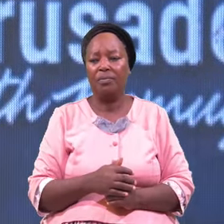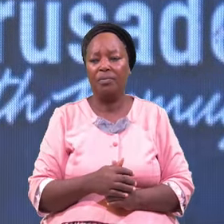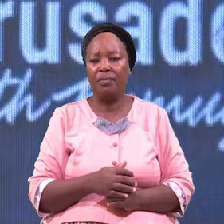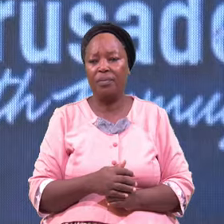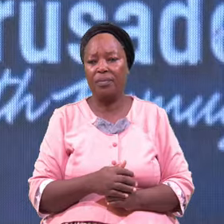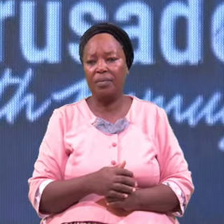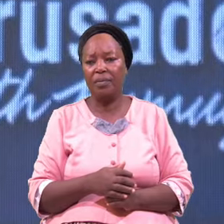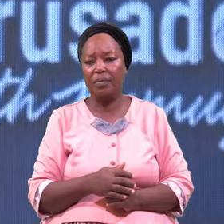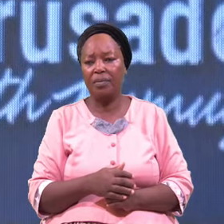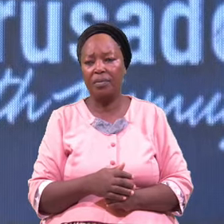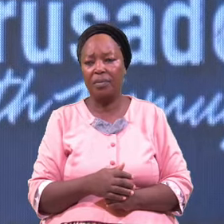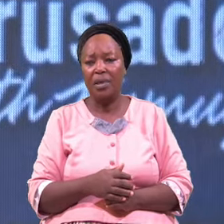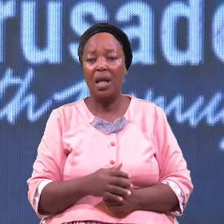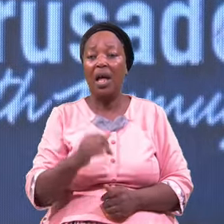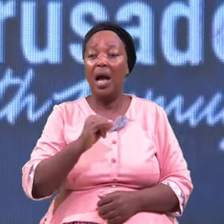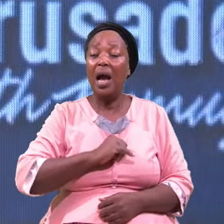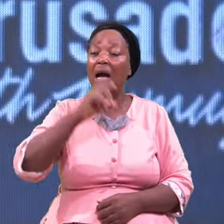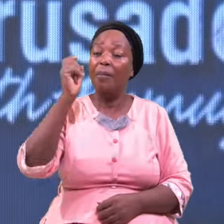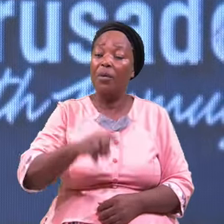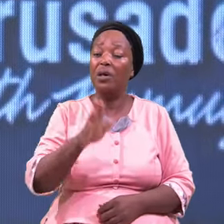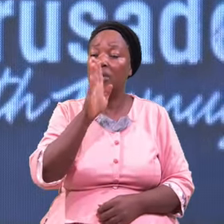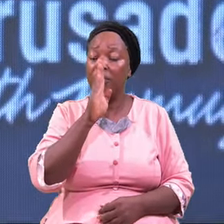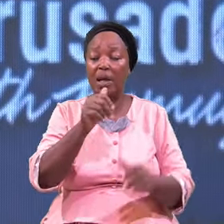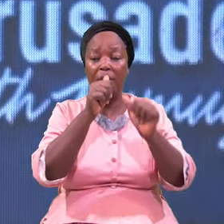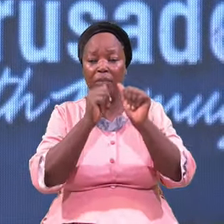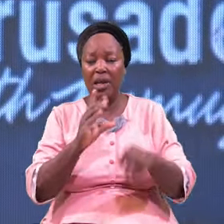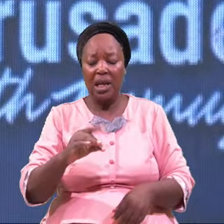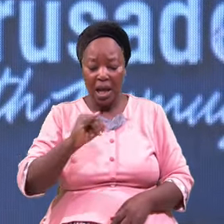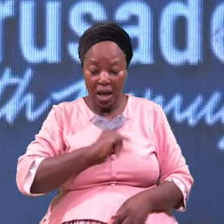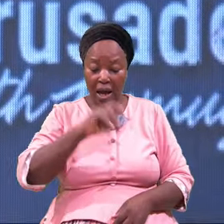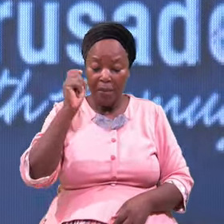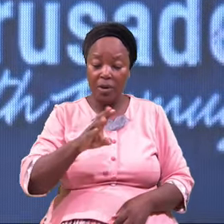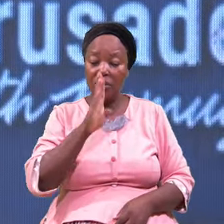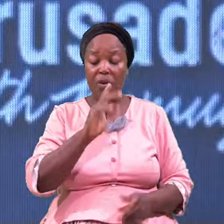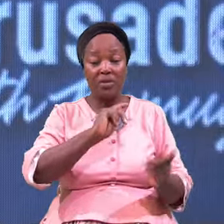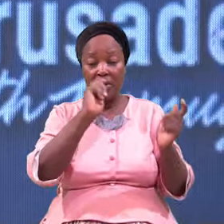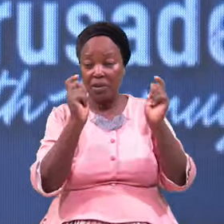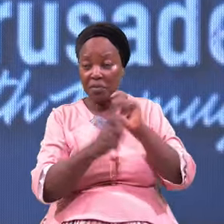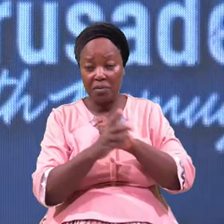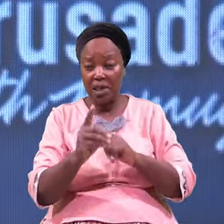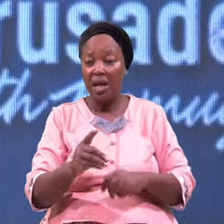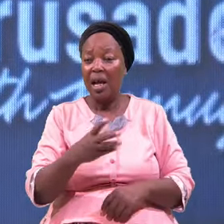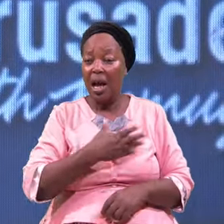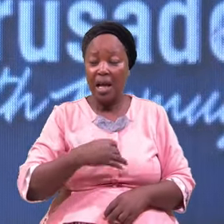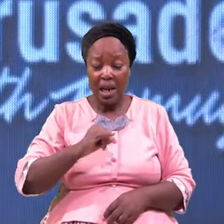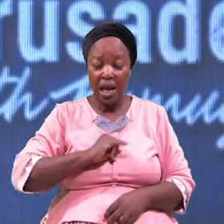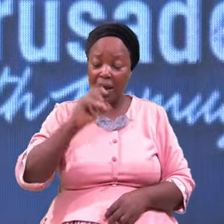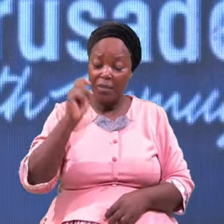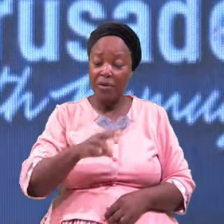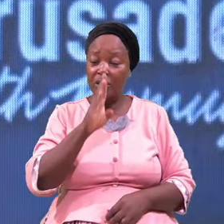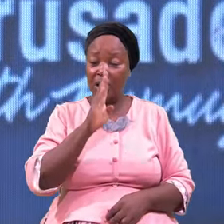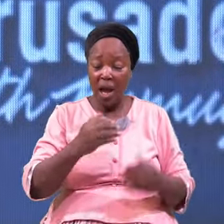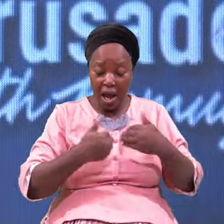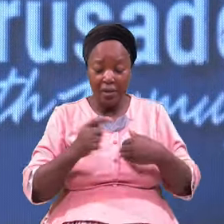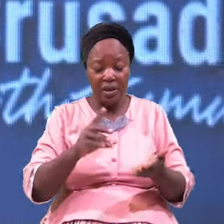I Must Be Blessed I Must Be Transformed I Must Have A Divine